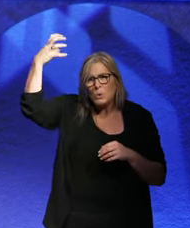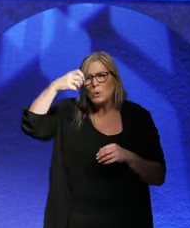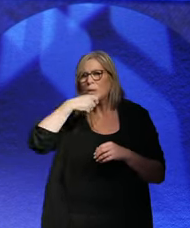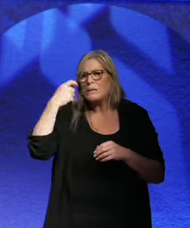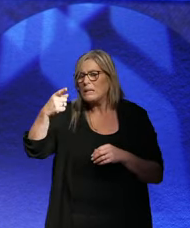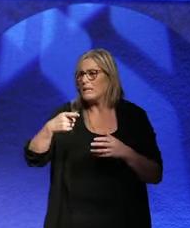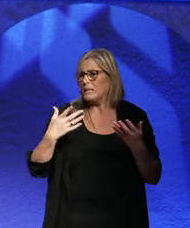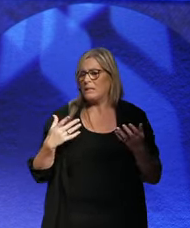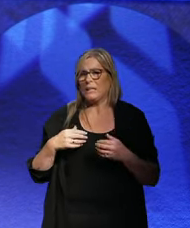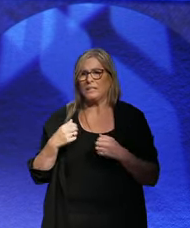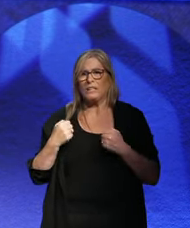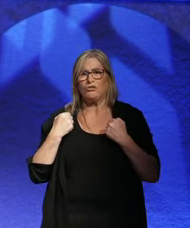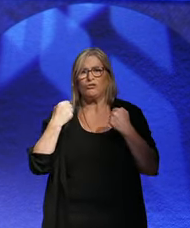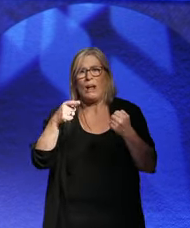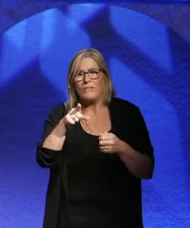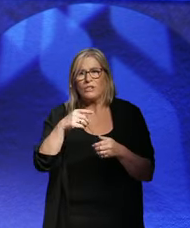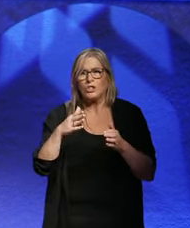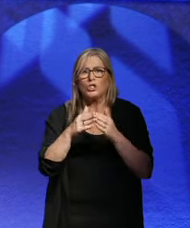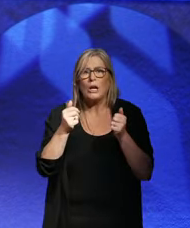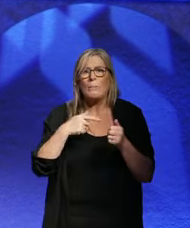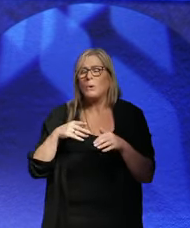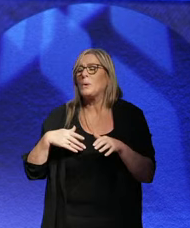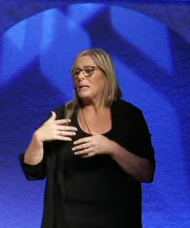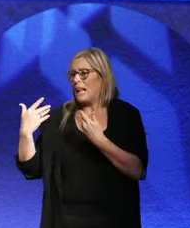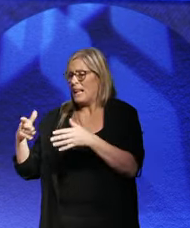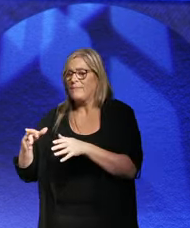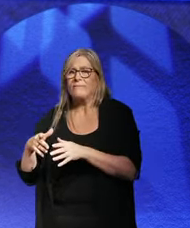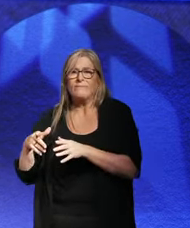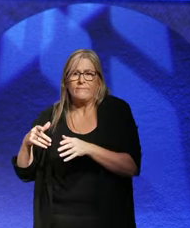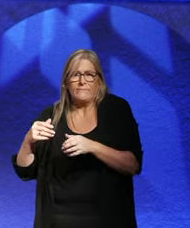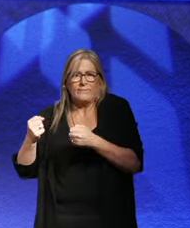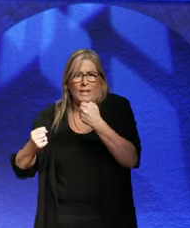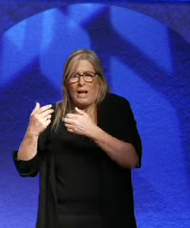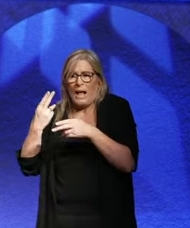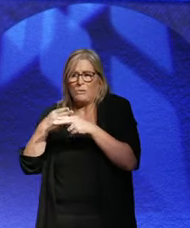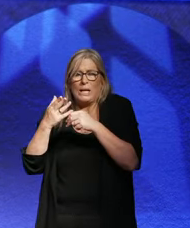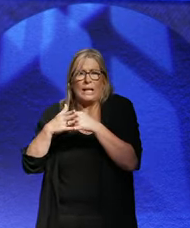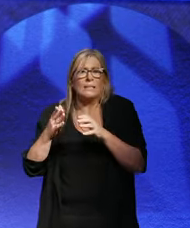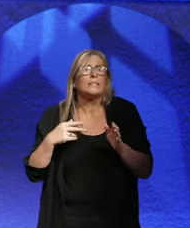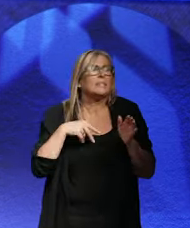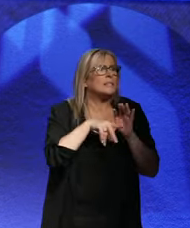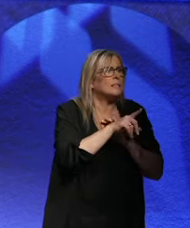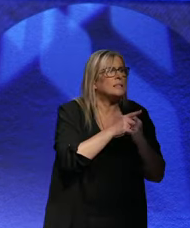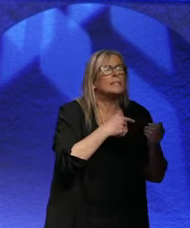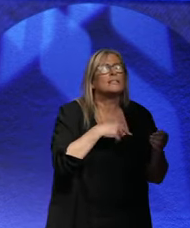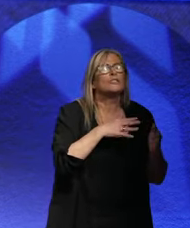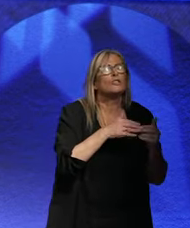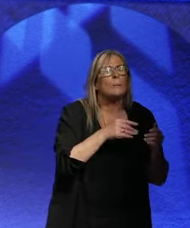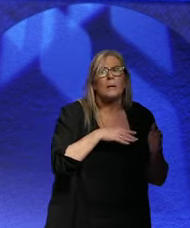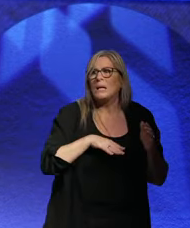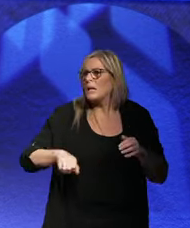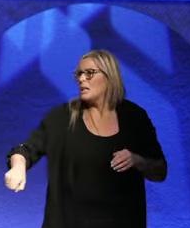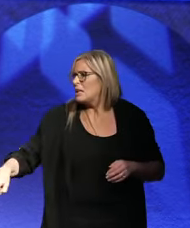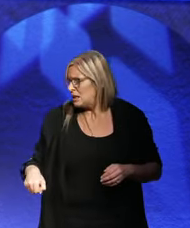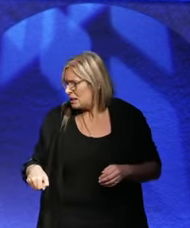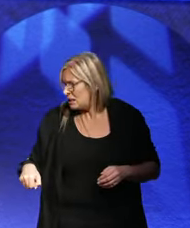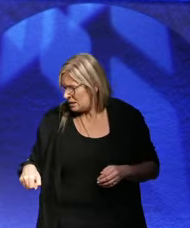grocery store and left it outside while she went in to buy shopping. When she came back out, someone had stolen the suitcase,